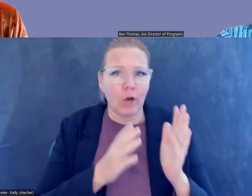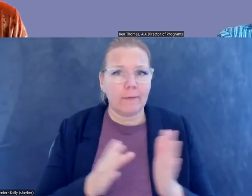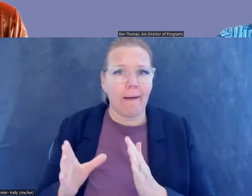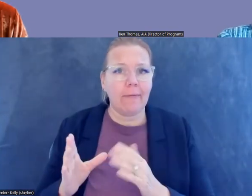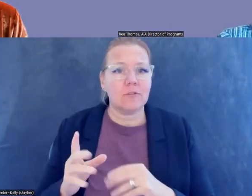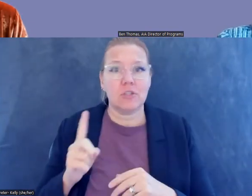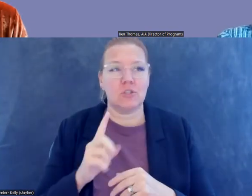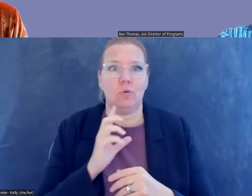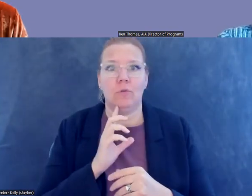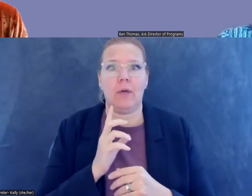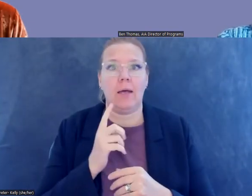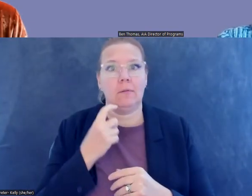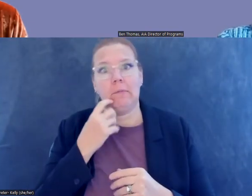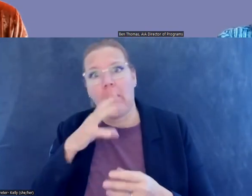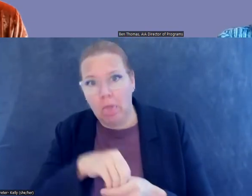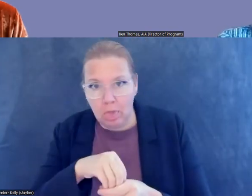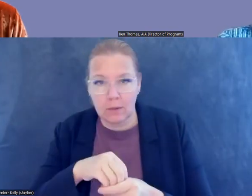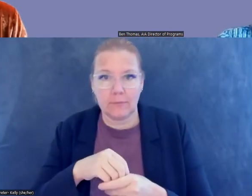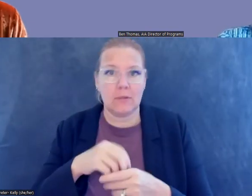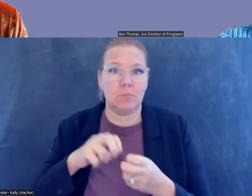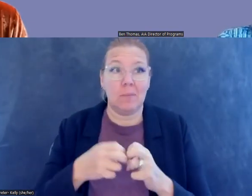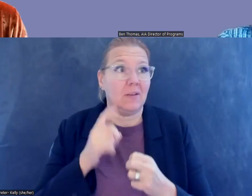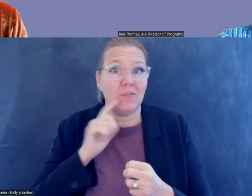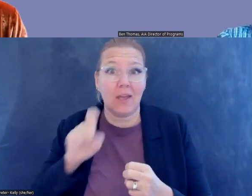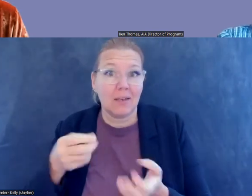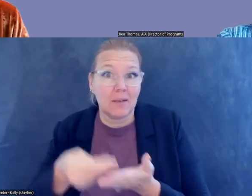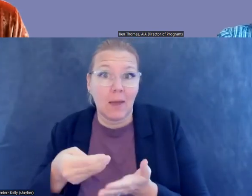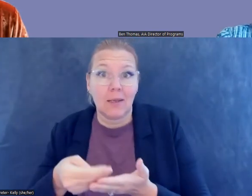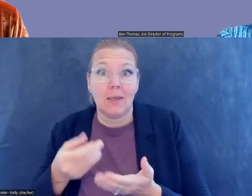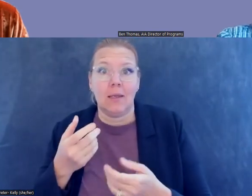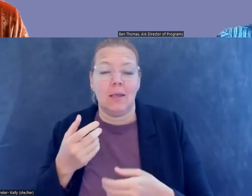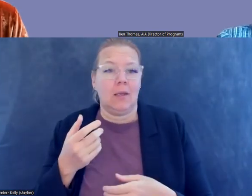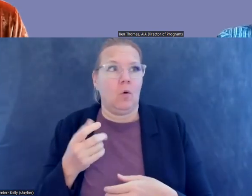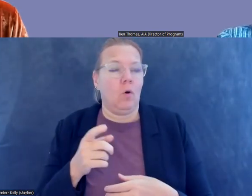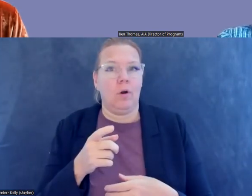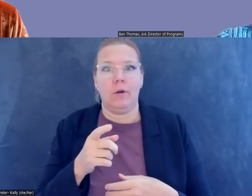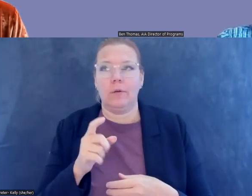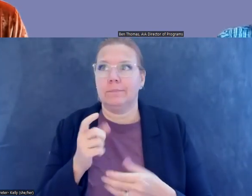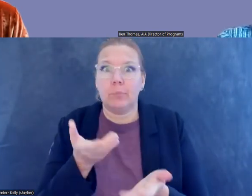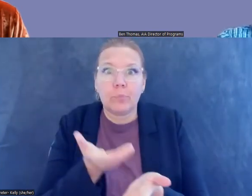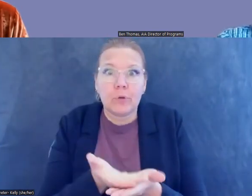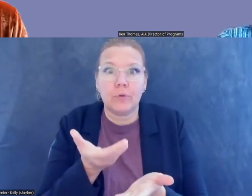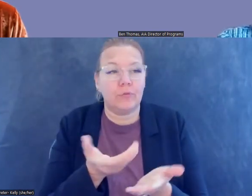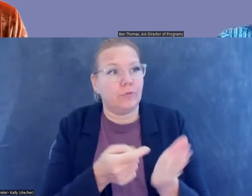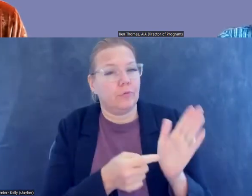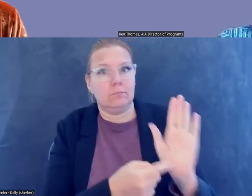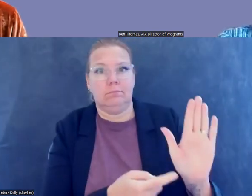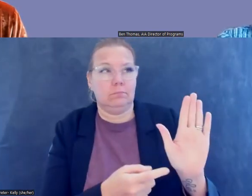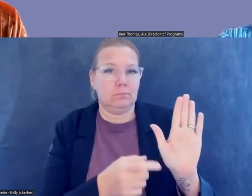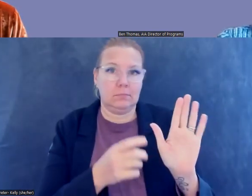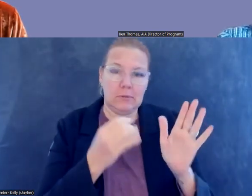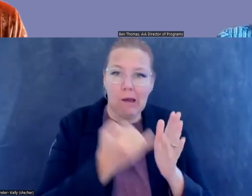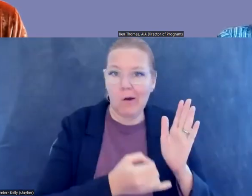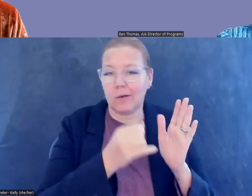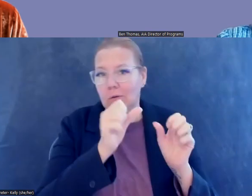caught up in these probes, um, when they need money authenticating pieces or whatnot. So I think it does vary, um, from